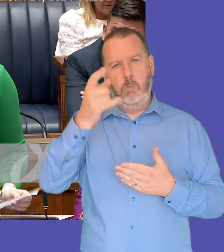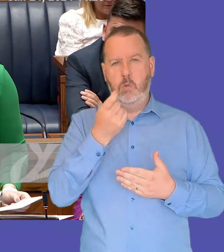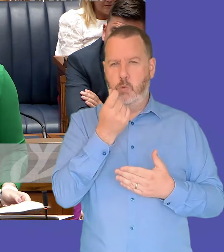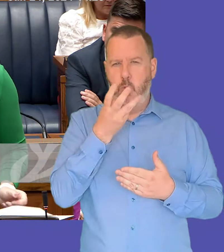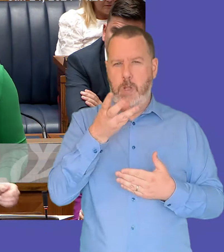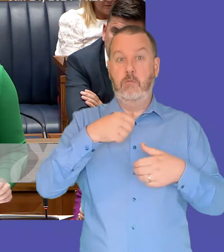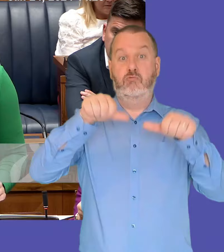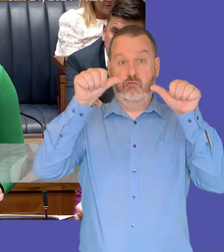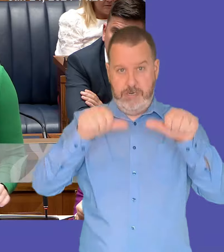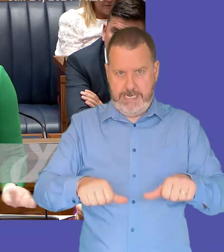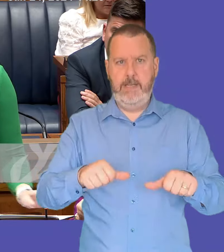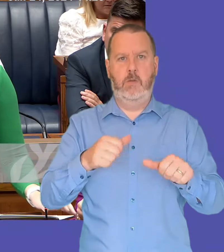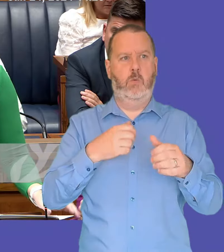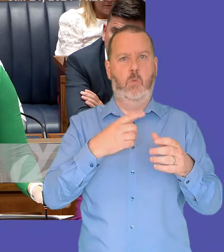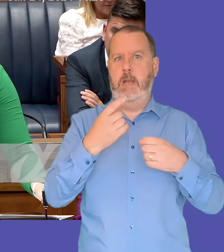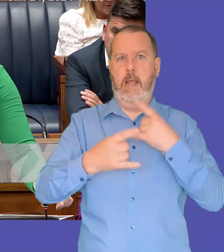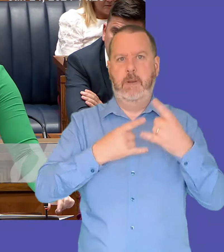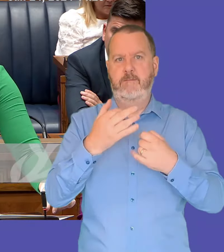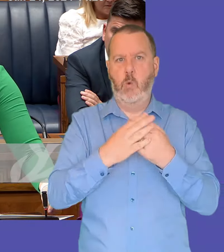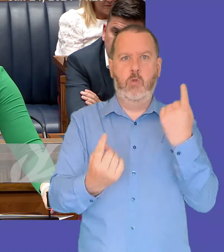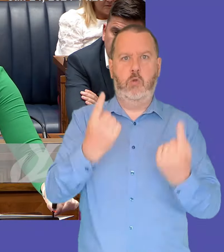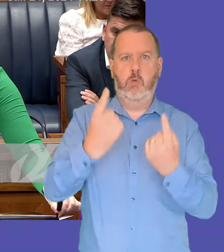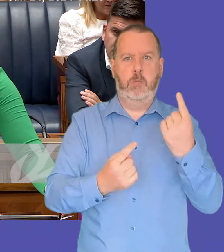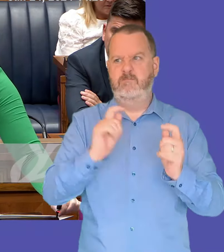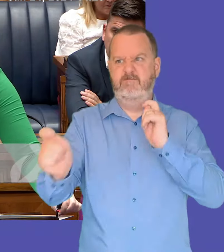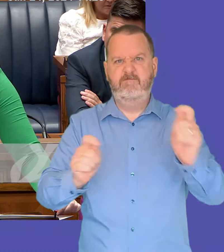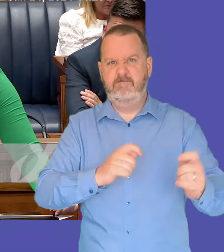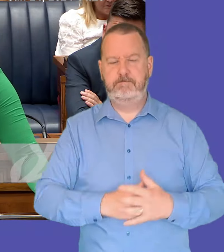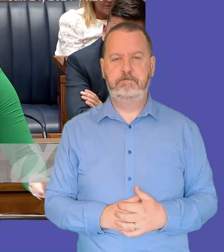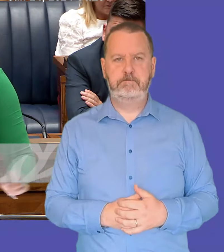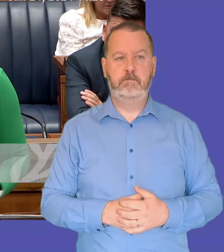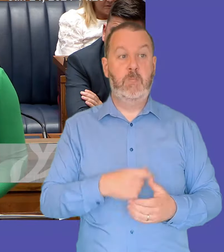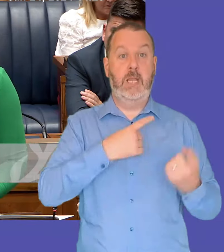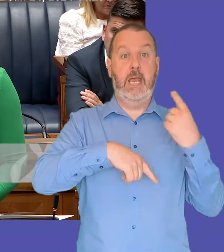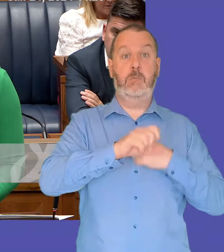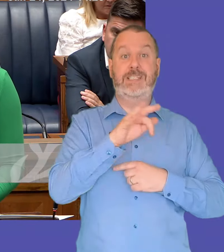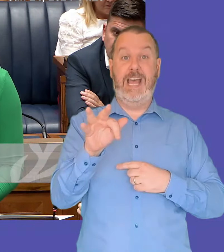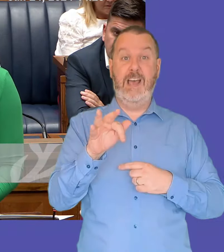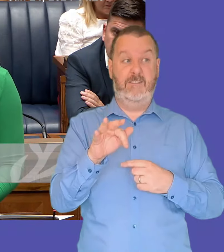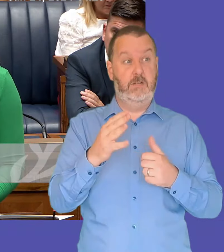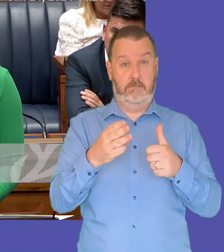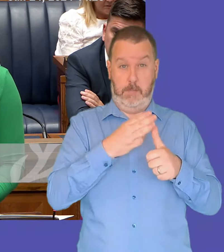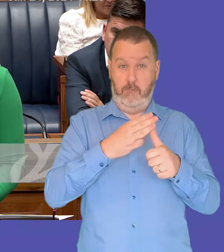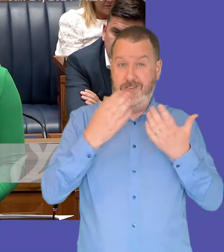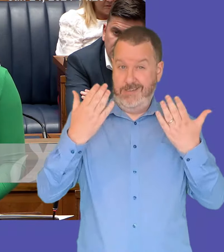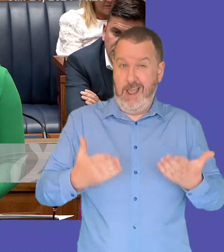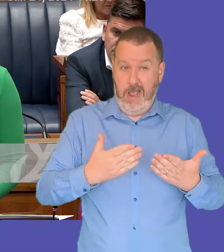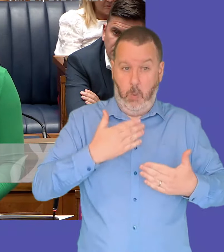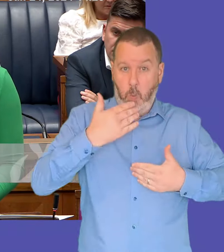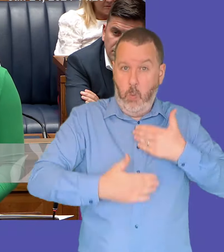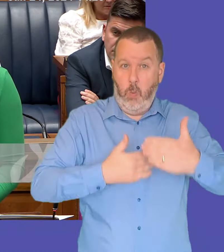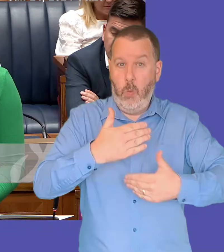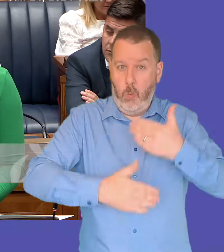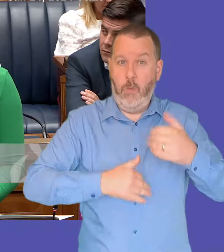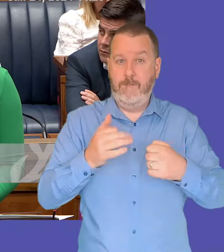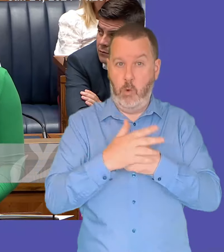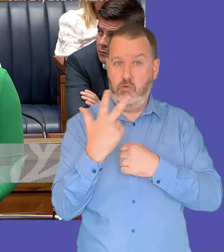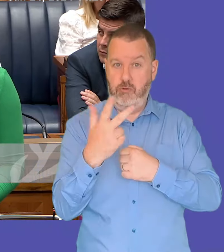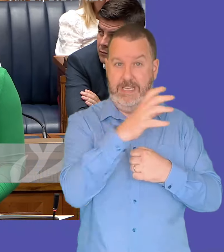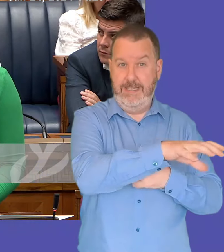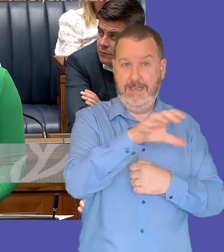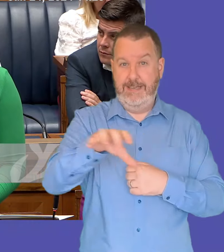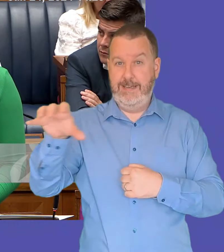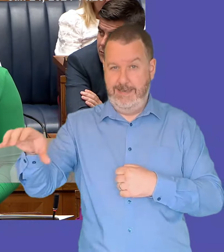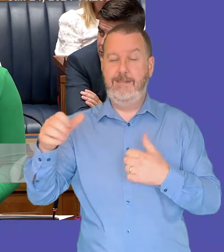recruitment conditions our officials have undertaken the initial work as i said um and that includes the the